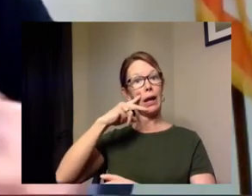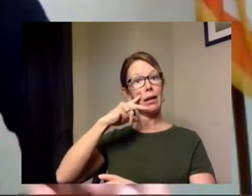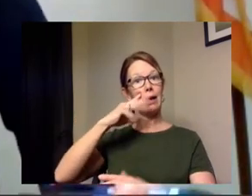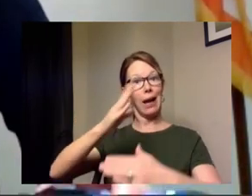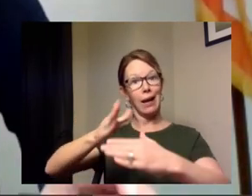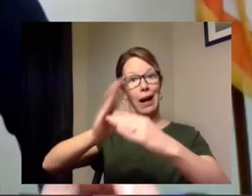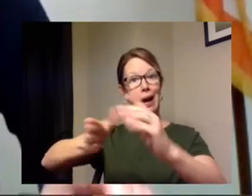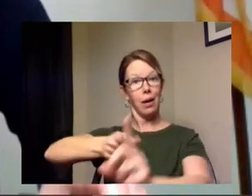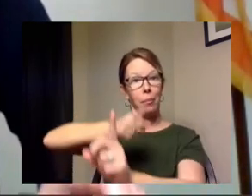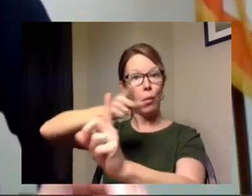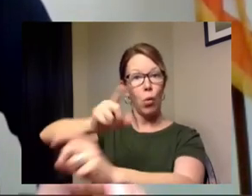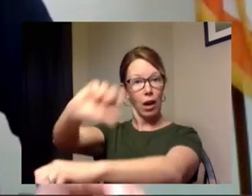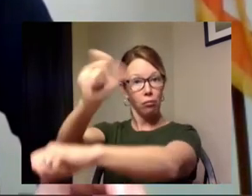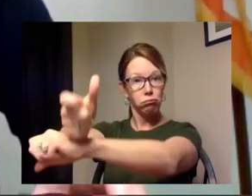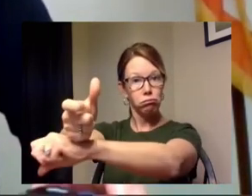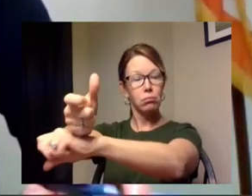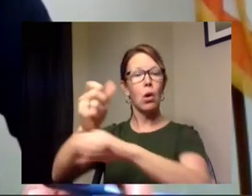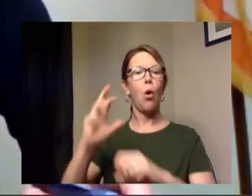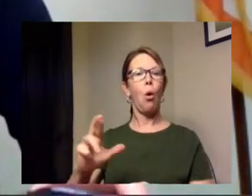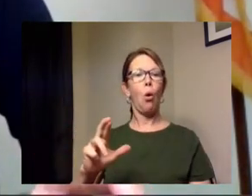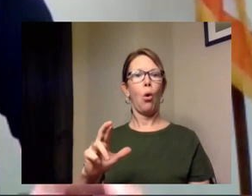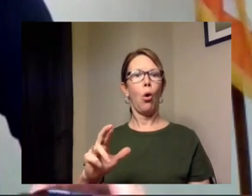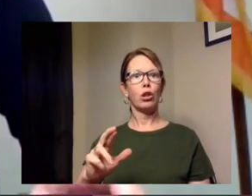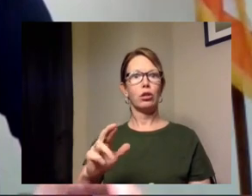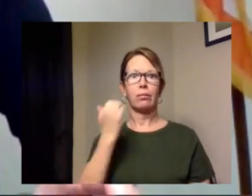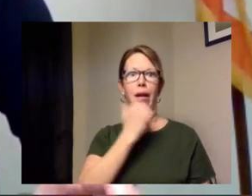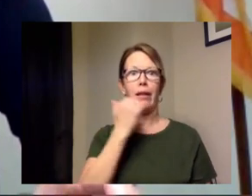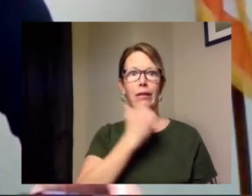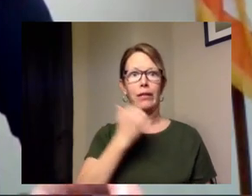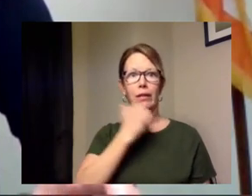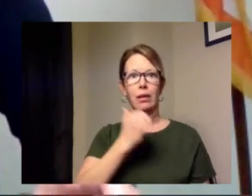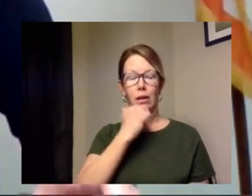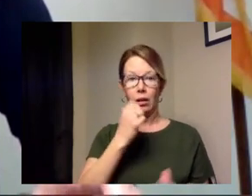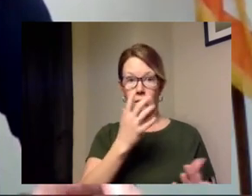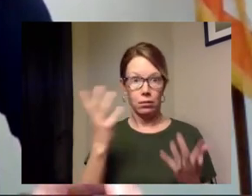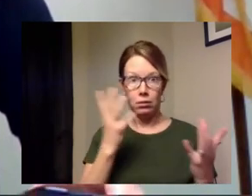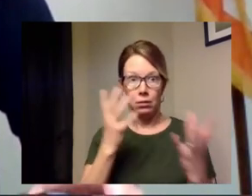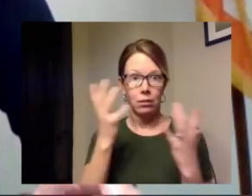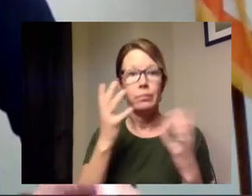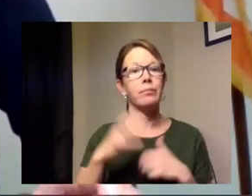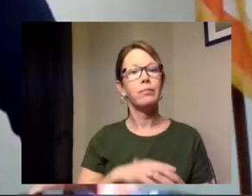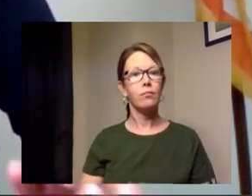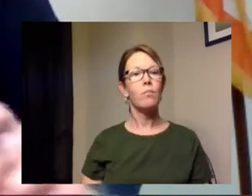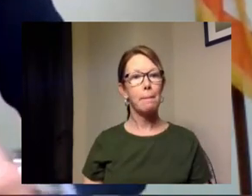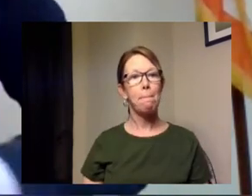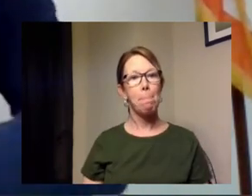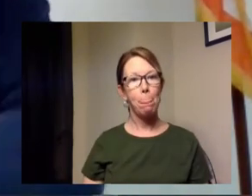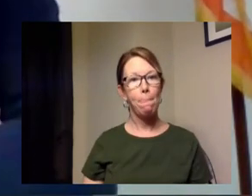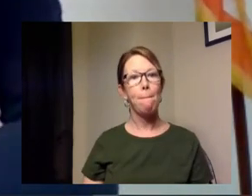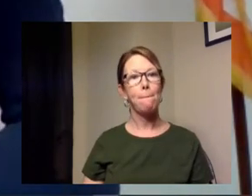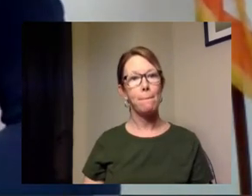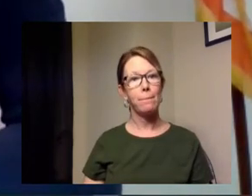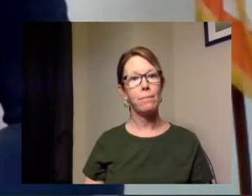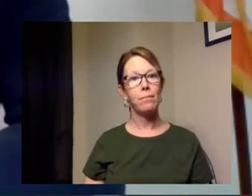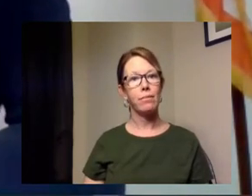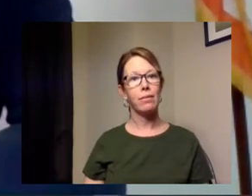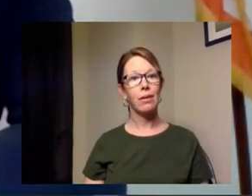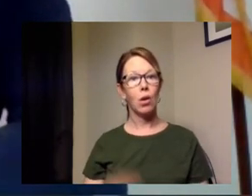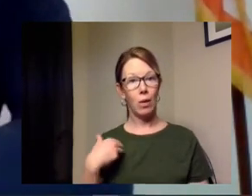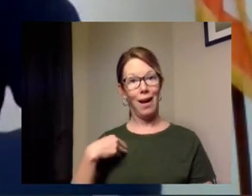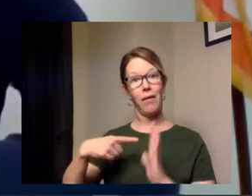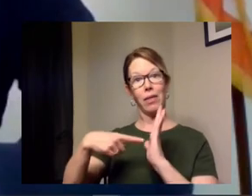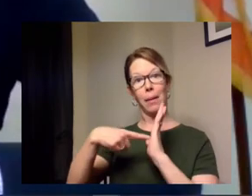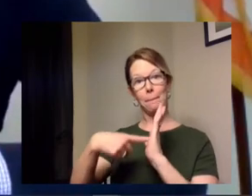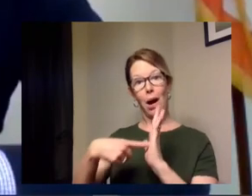not an easy question and there's also not an easy answer to it the we have the model that